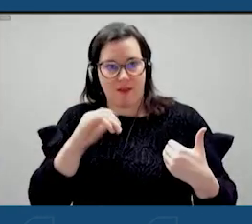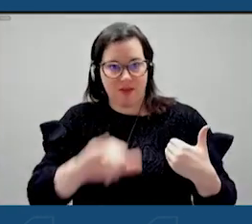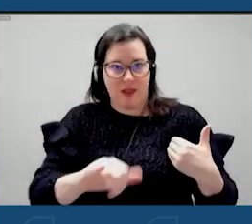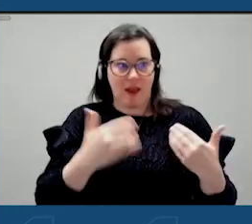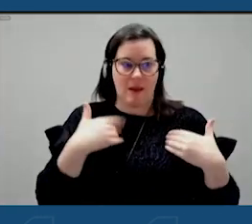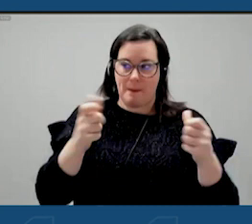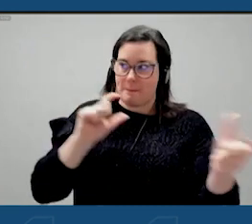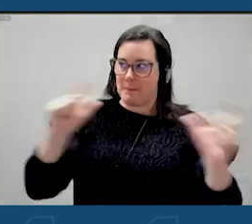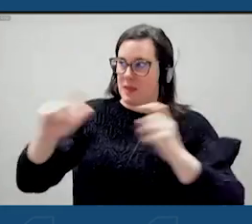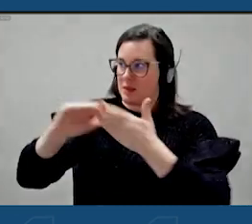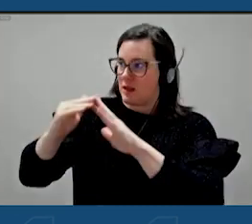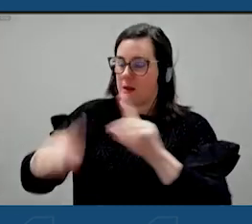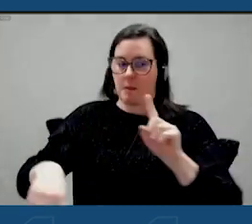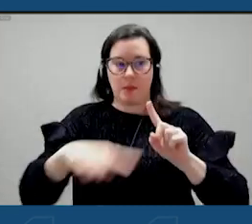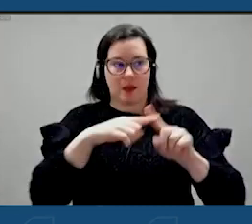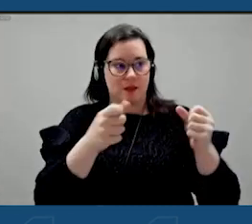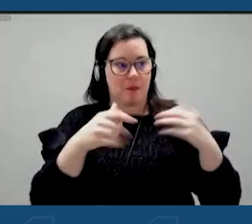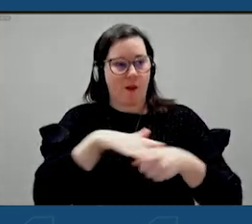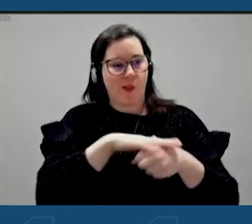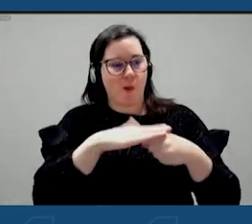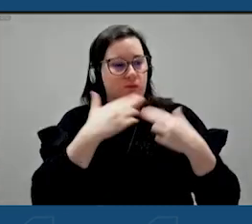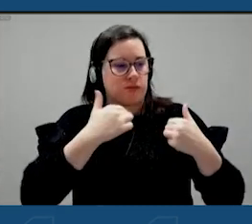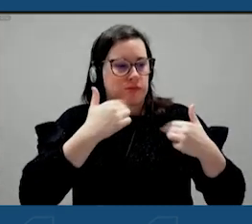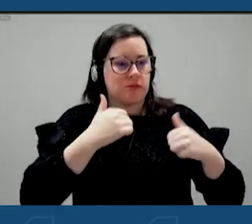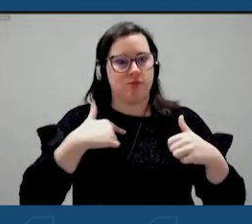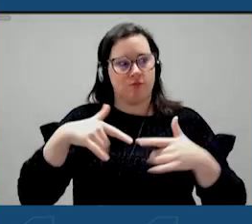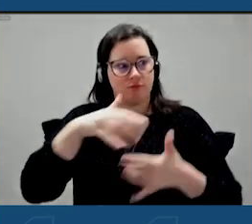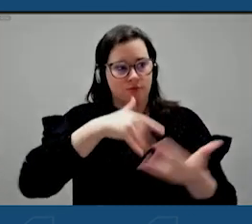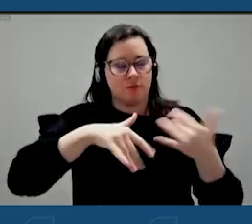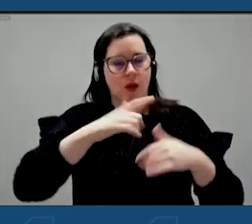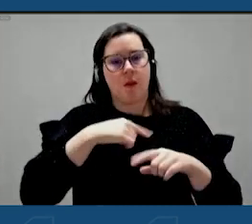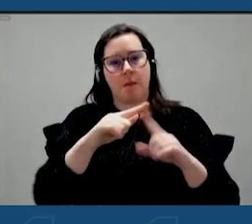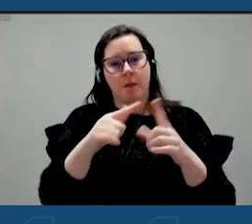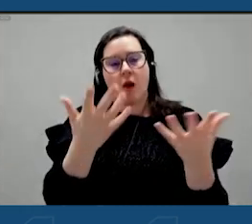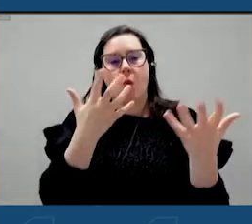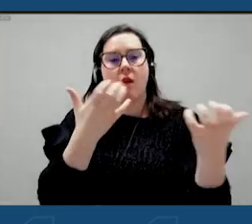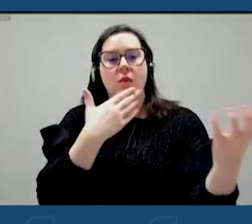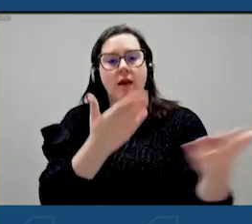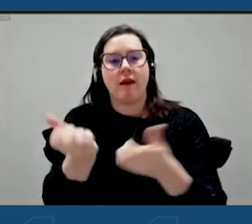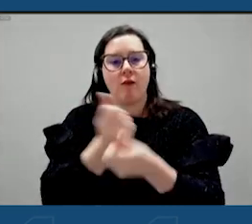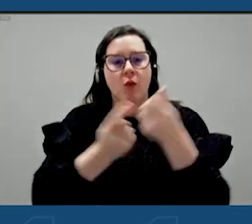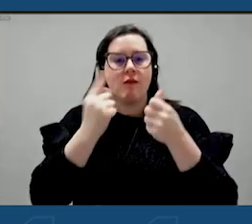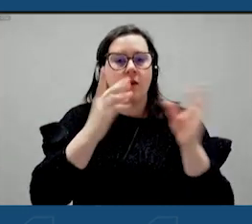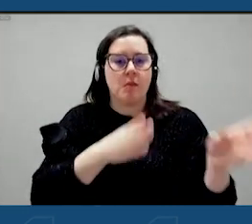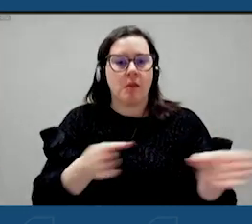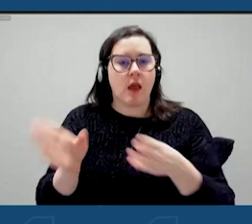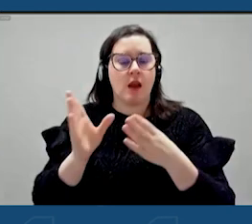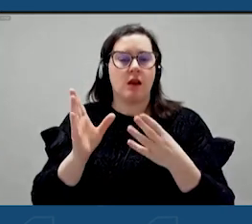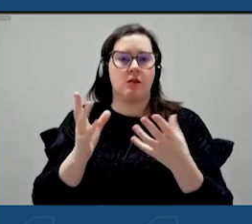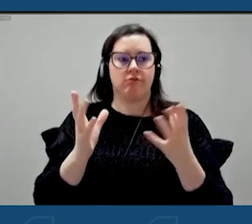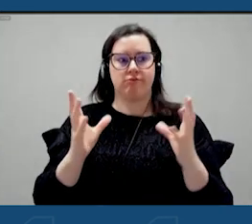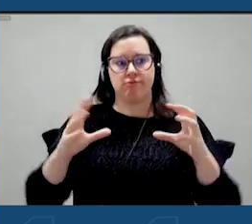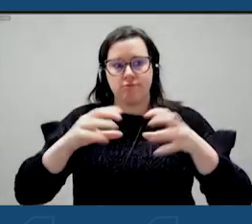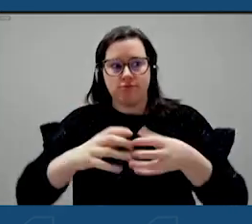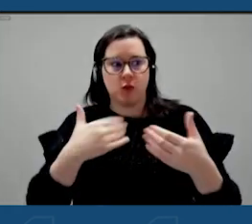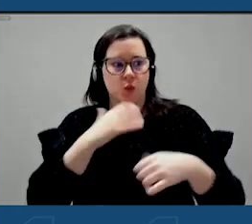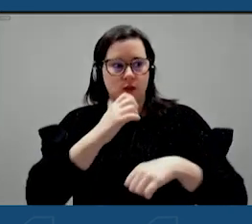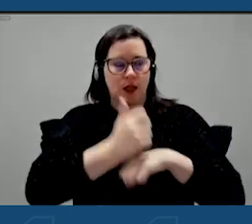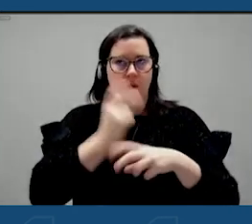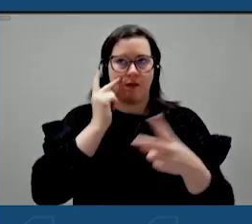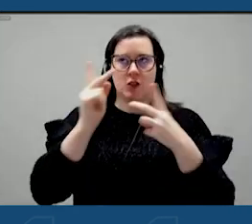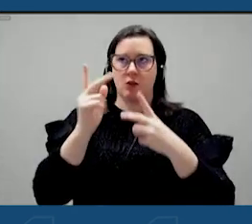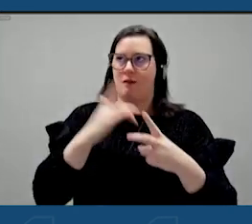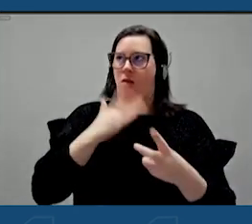attractions. But I want to thank all of your members of your planning committee for putting forth a vision to create a sense of place that